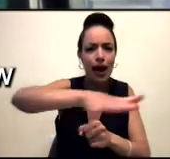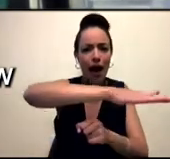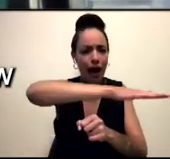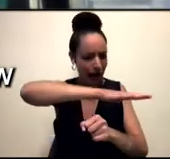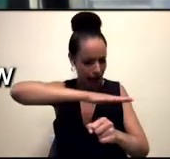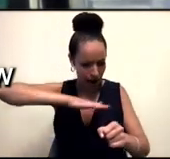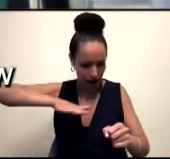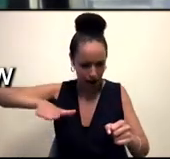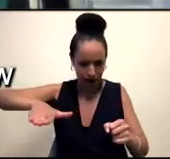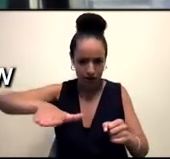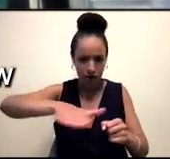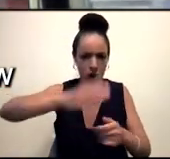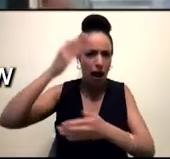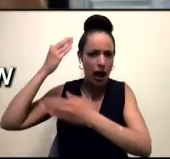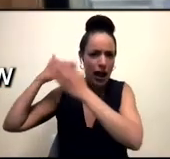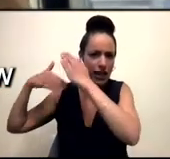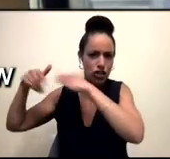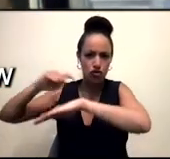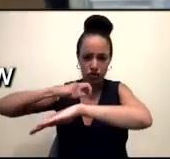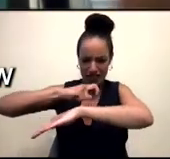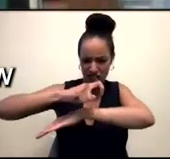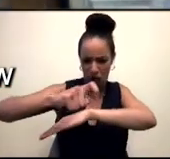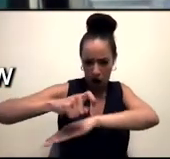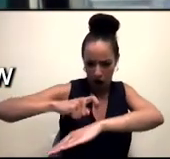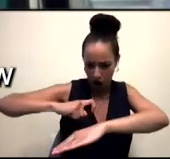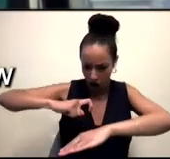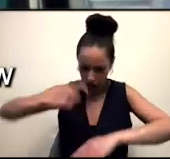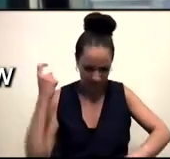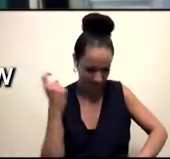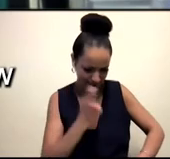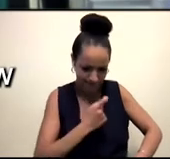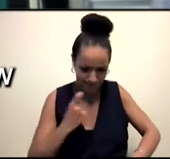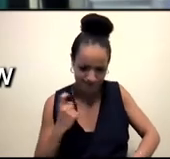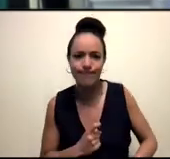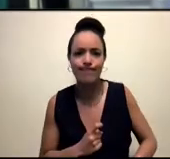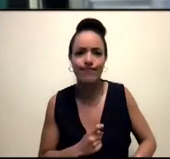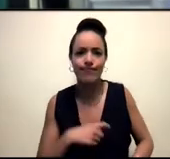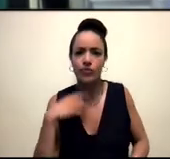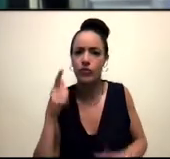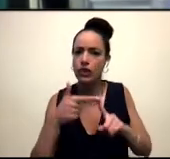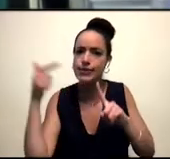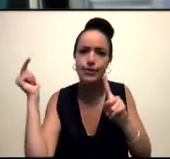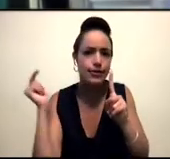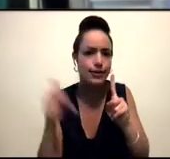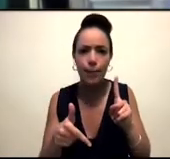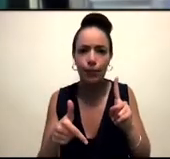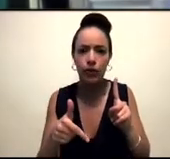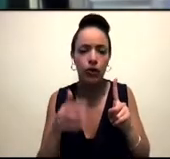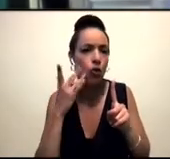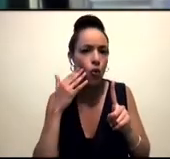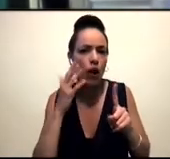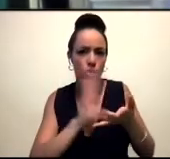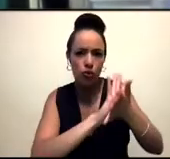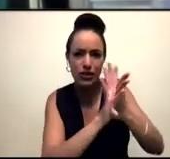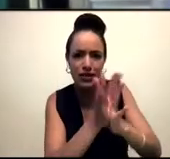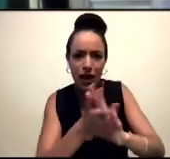the way that history scars, and history, you know, like, there are, it's like you hurt the land that way, you